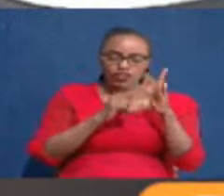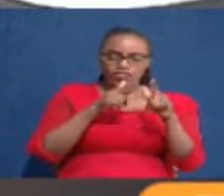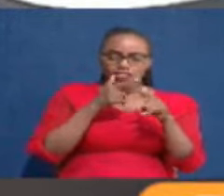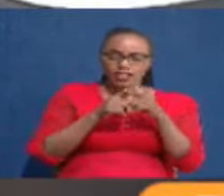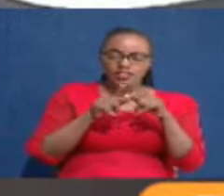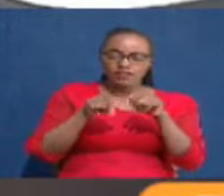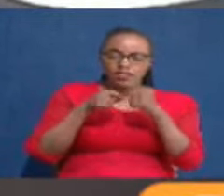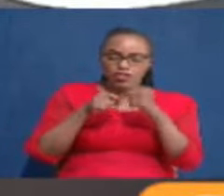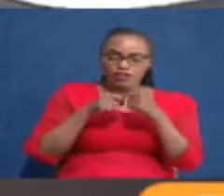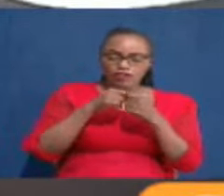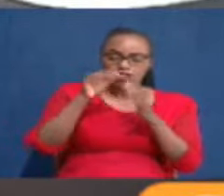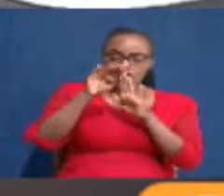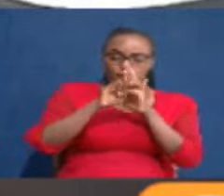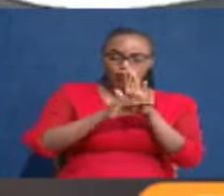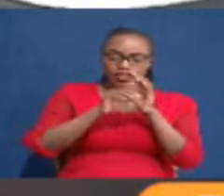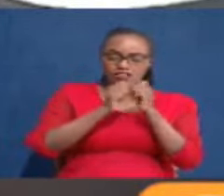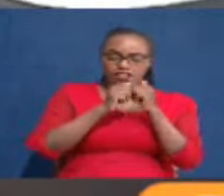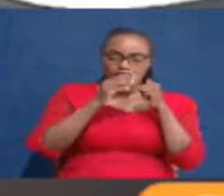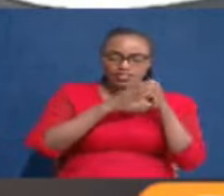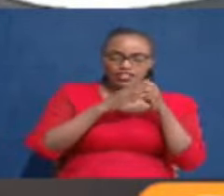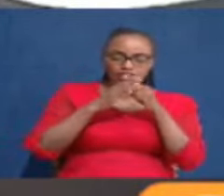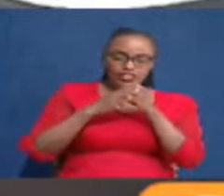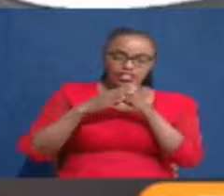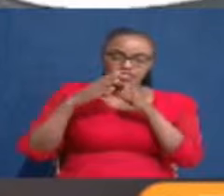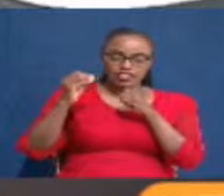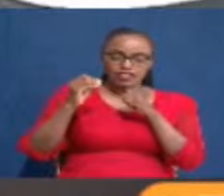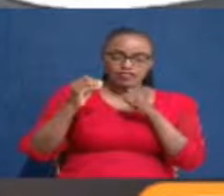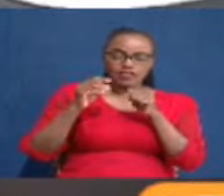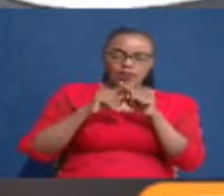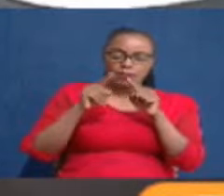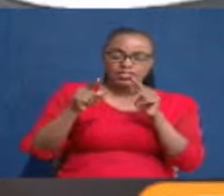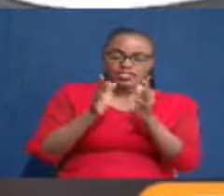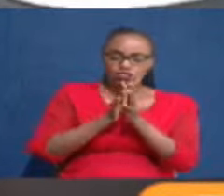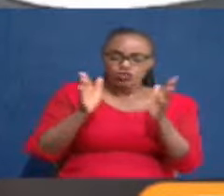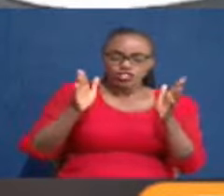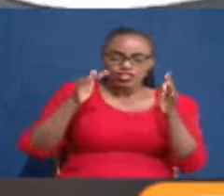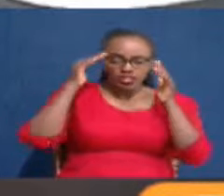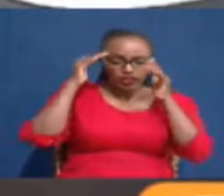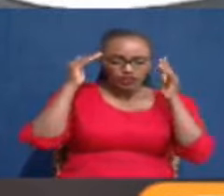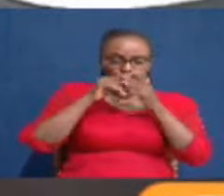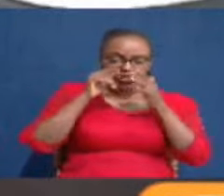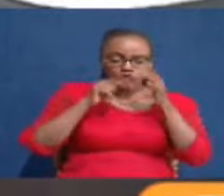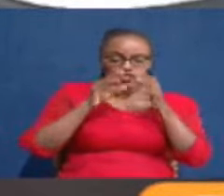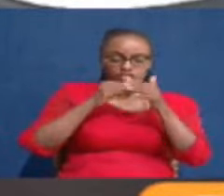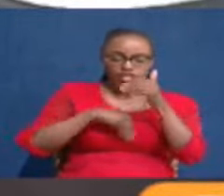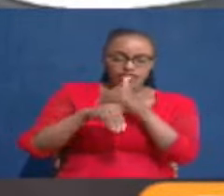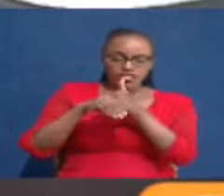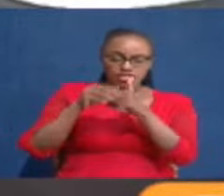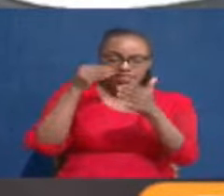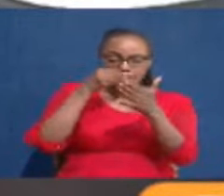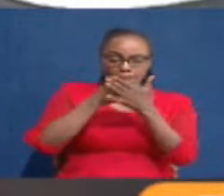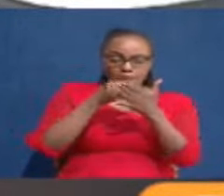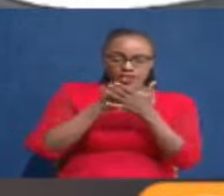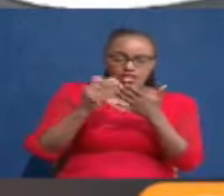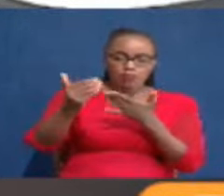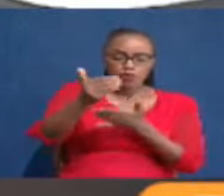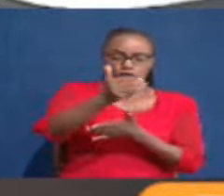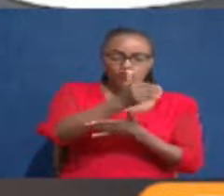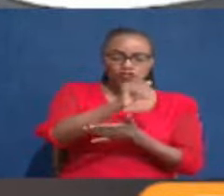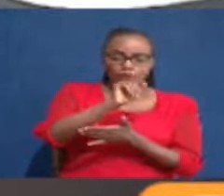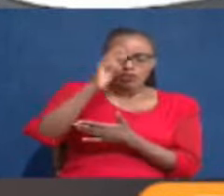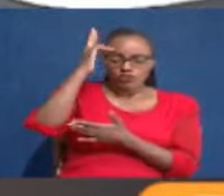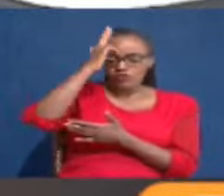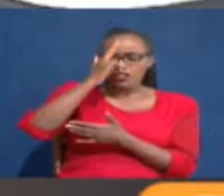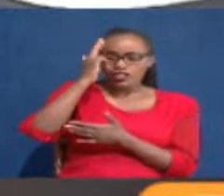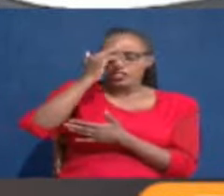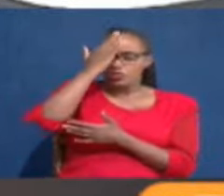adjustment programs of the 90s. But that was largely based on increasing the revenue mobilization, which was one of the reasons, by